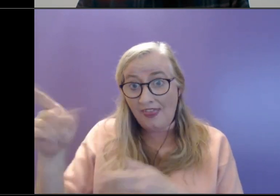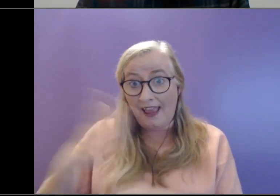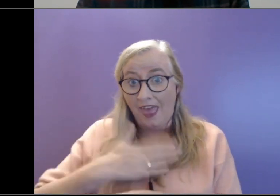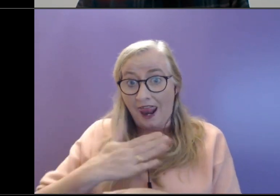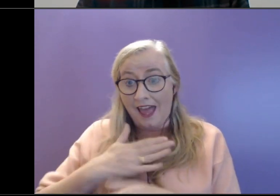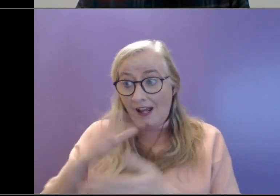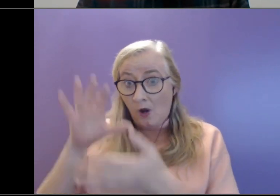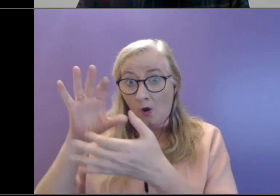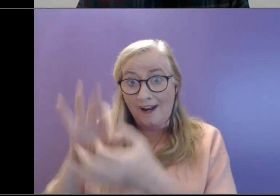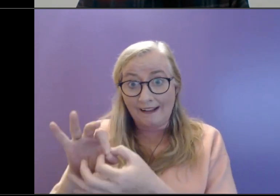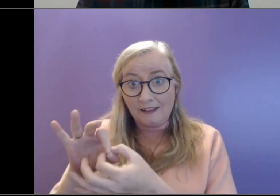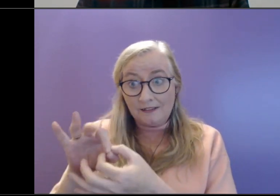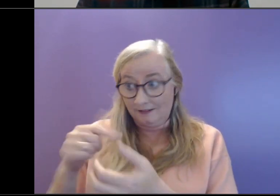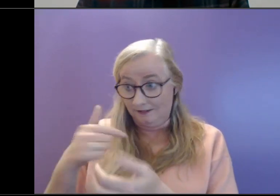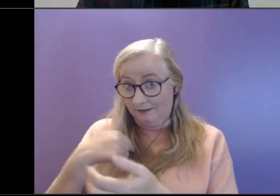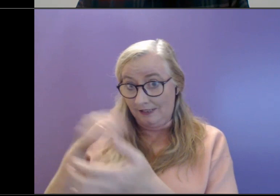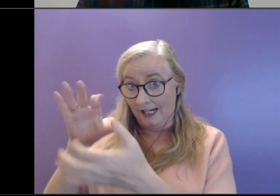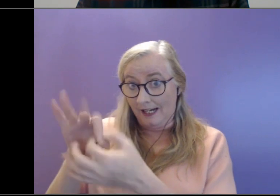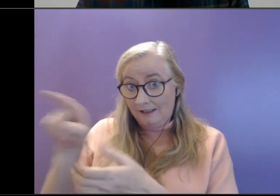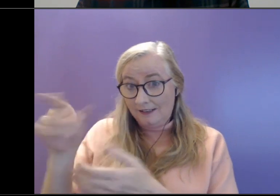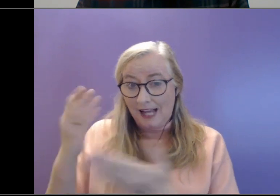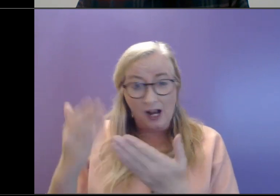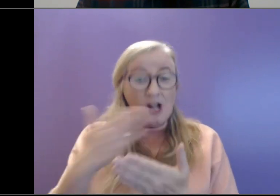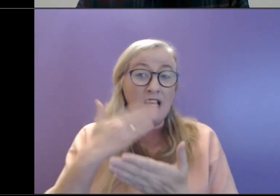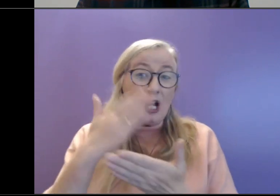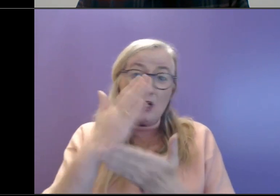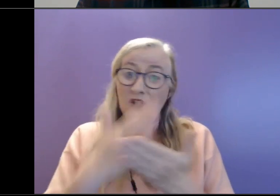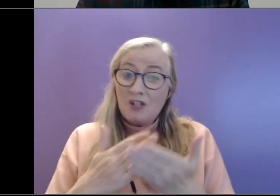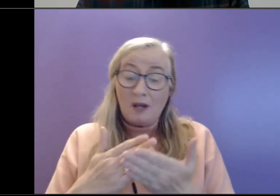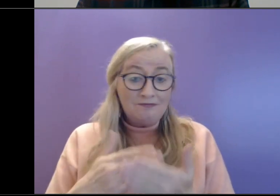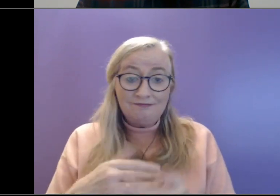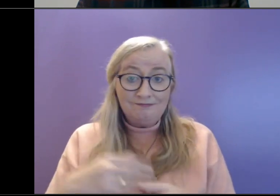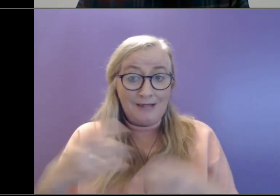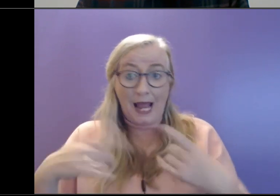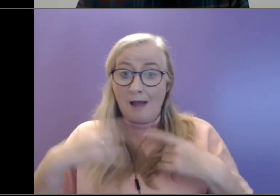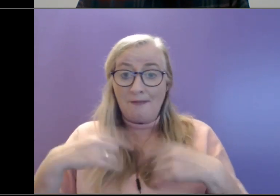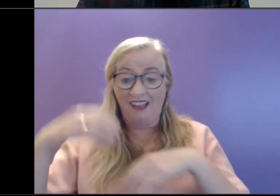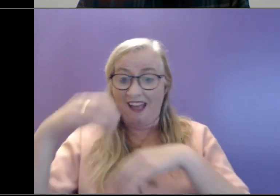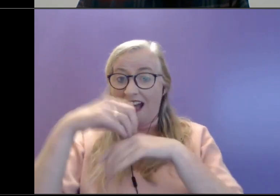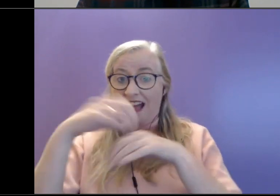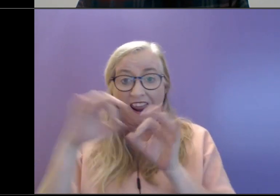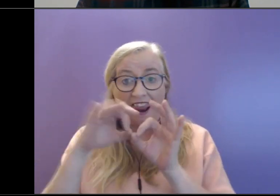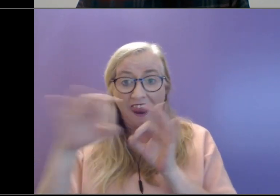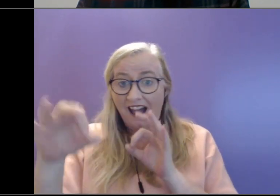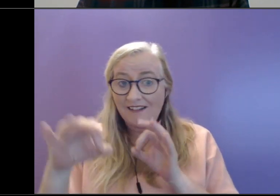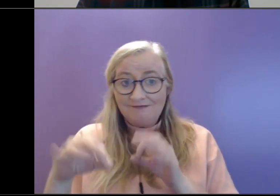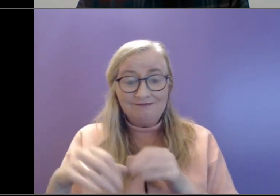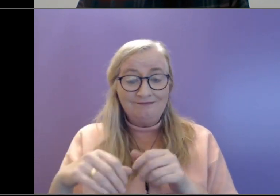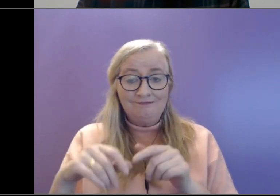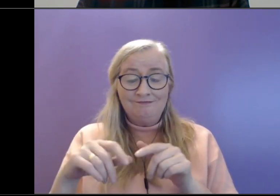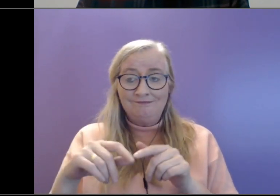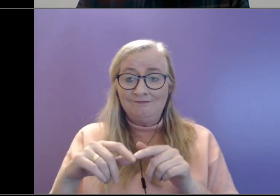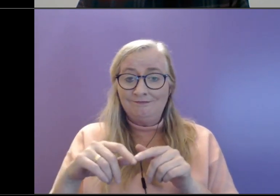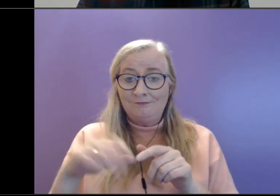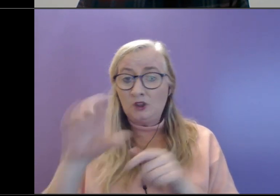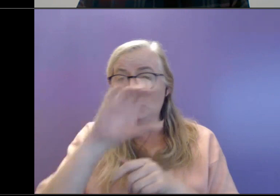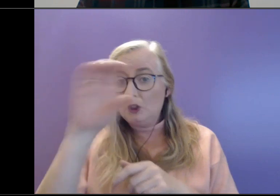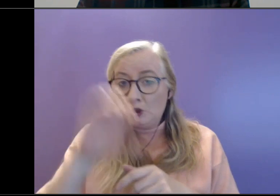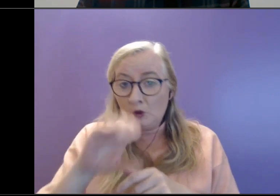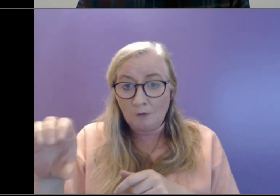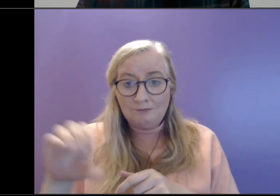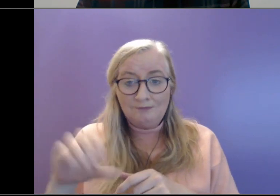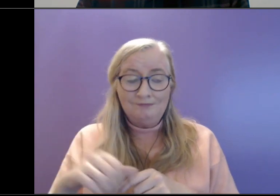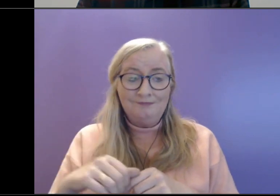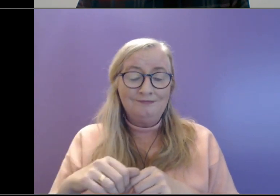some young people, you know, very happy to be online and to see people over Zoom or Skype or whatever platform they're working